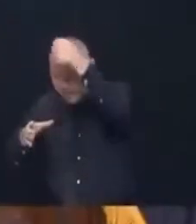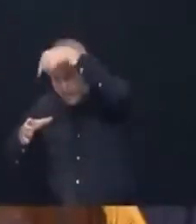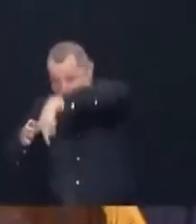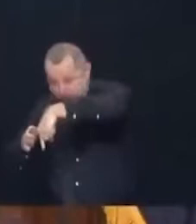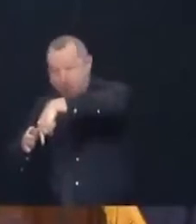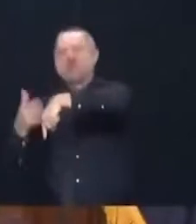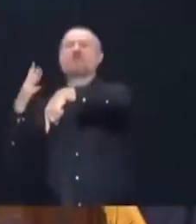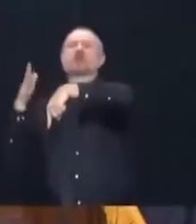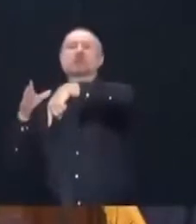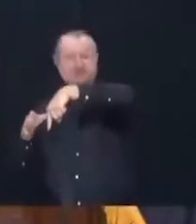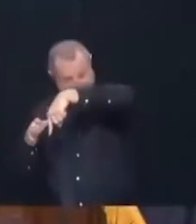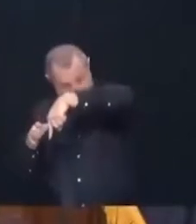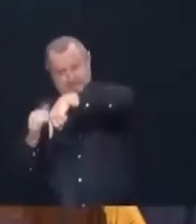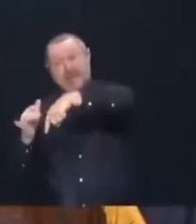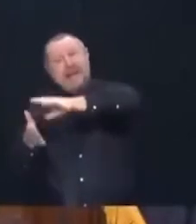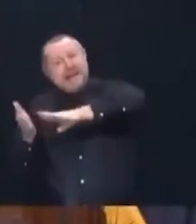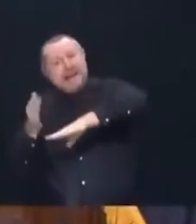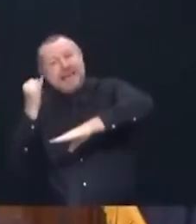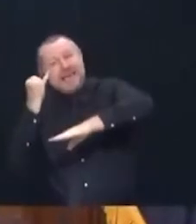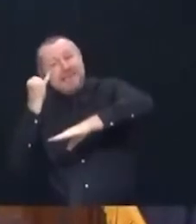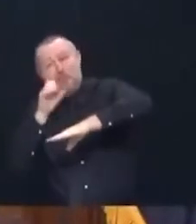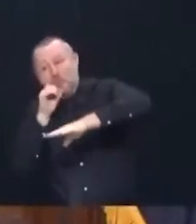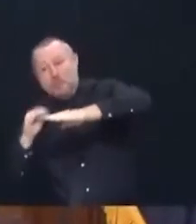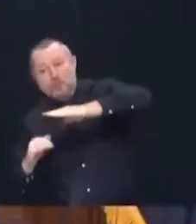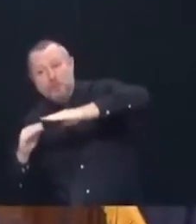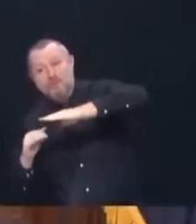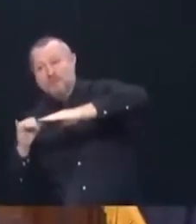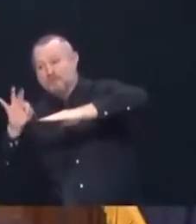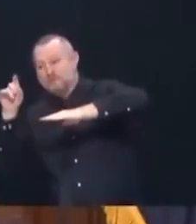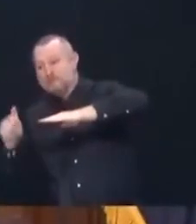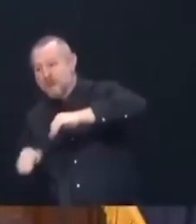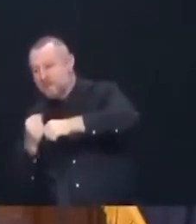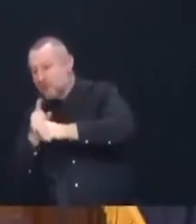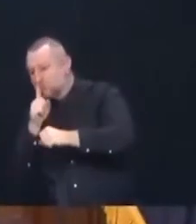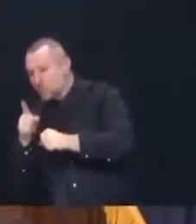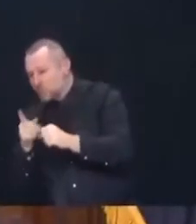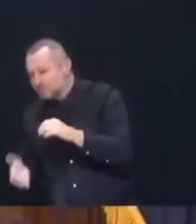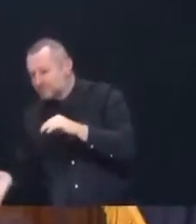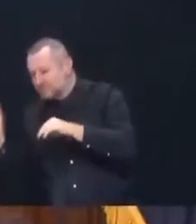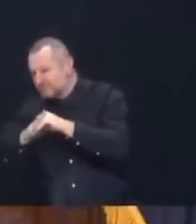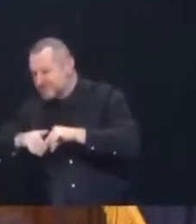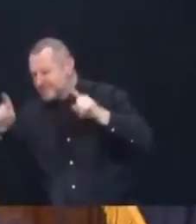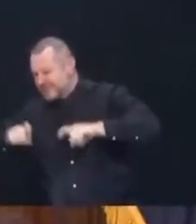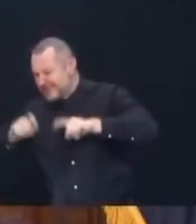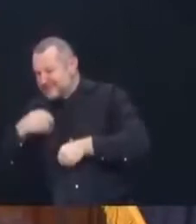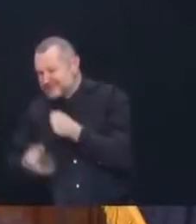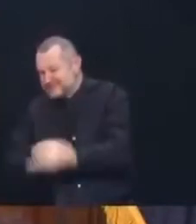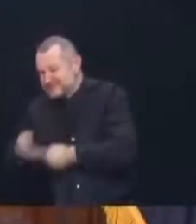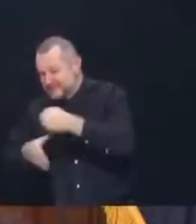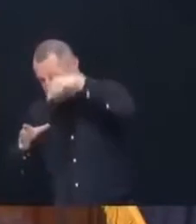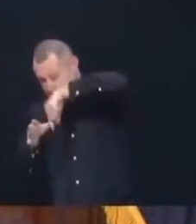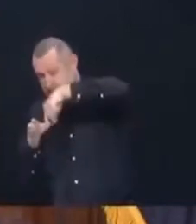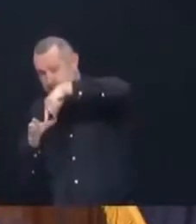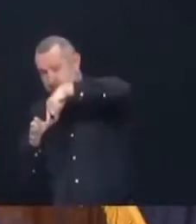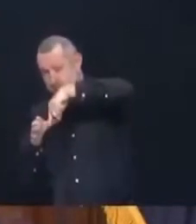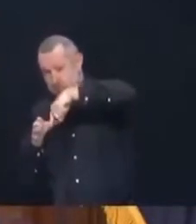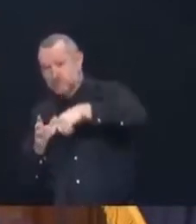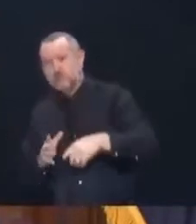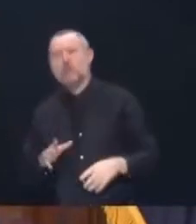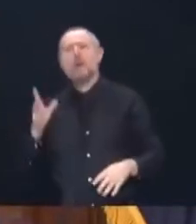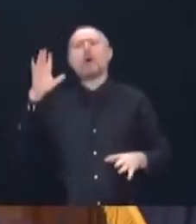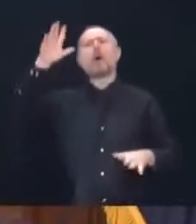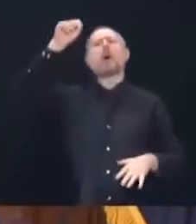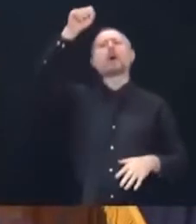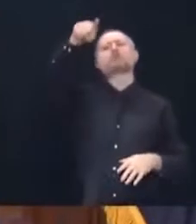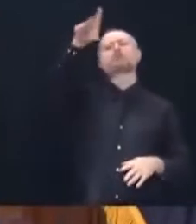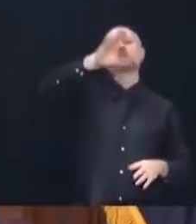But they have to do additional testing. Understood. On a larger point. When you're talking about microclusters. Those